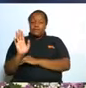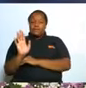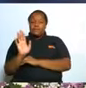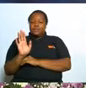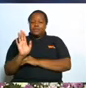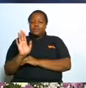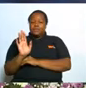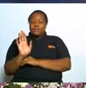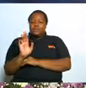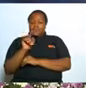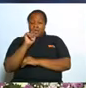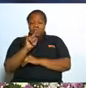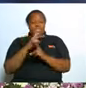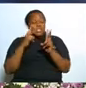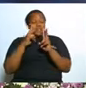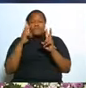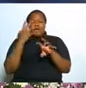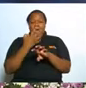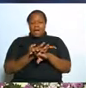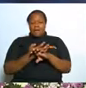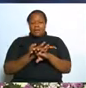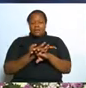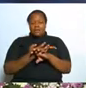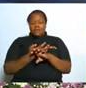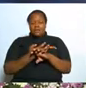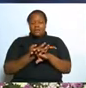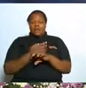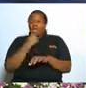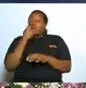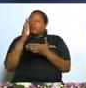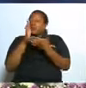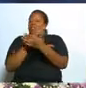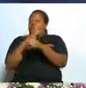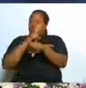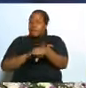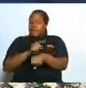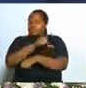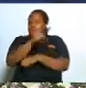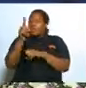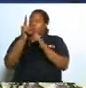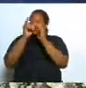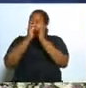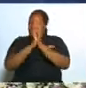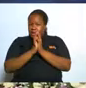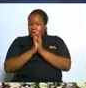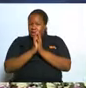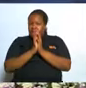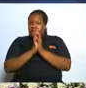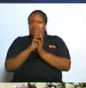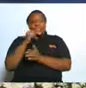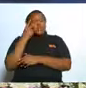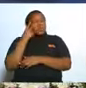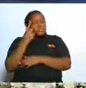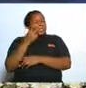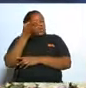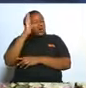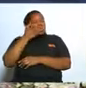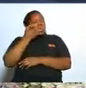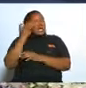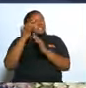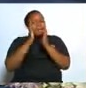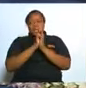this is tough one so sometimes you are praying you see as if god does not answer your prayers